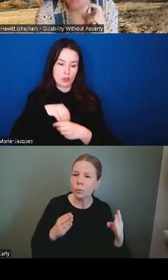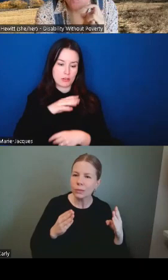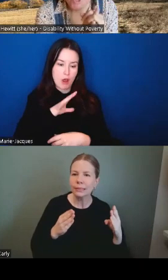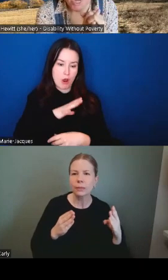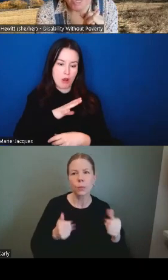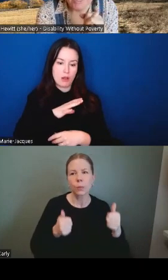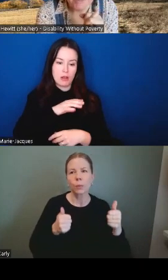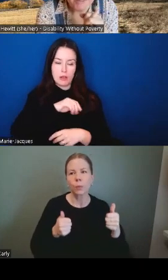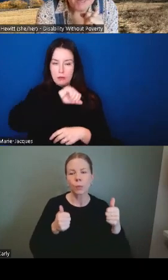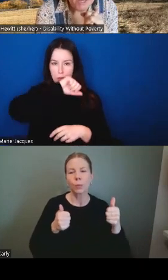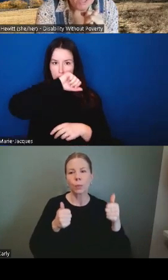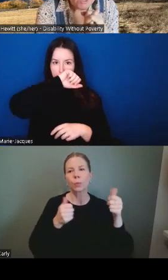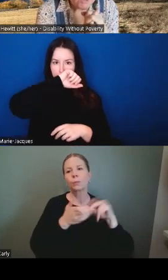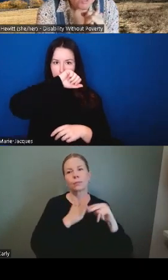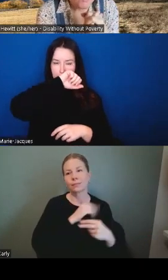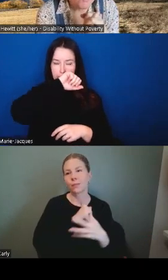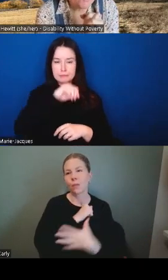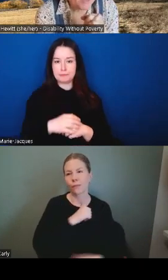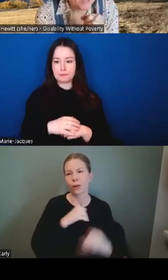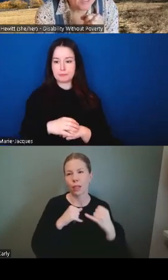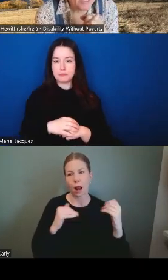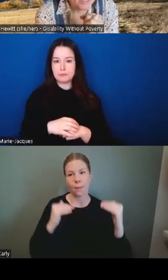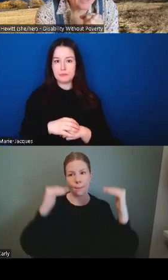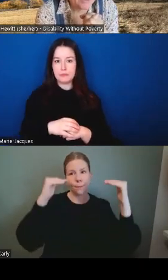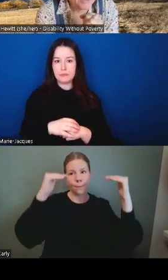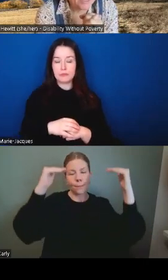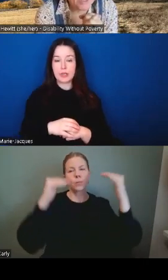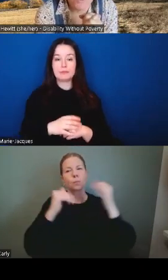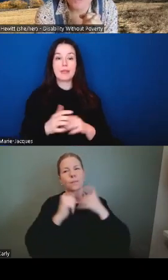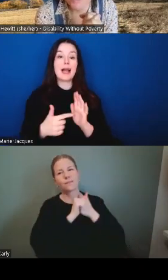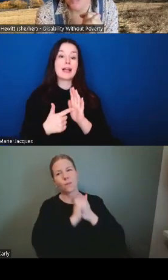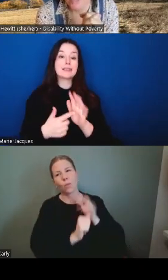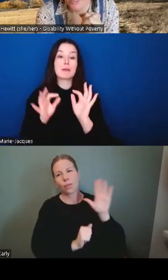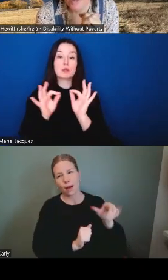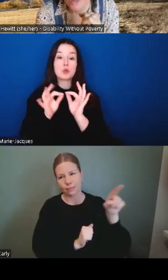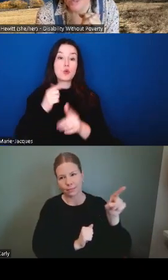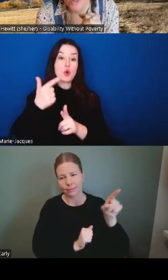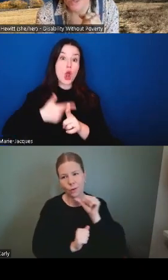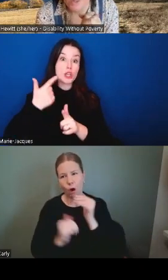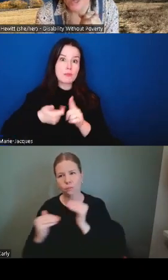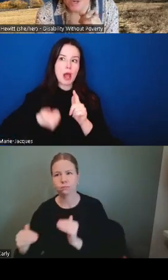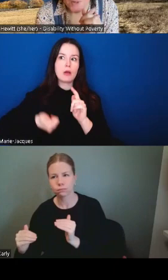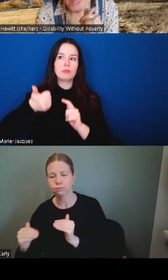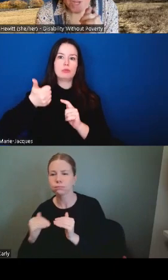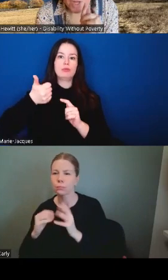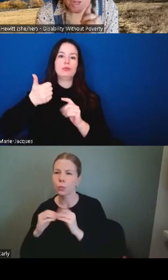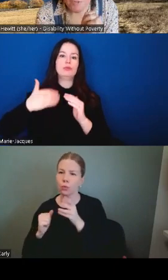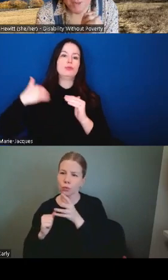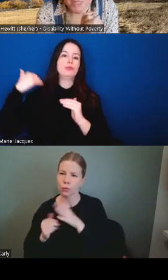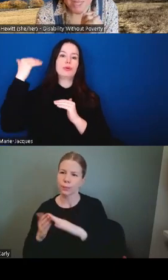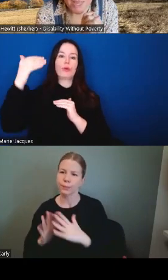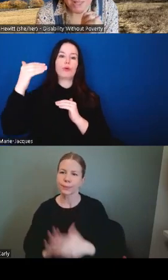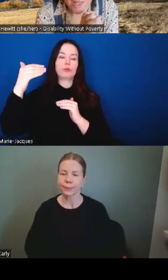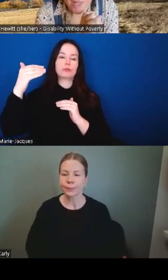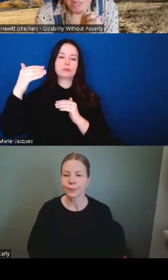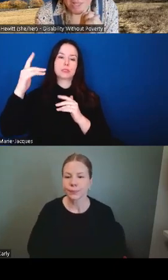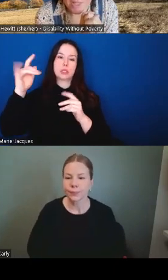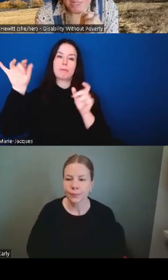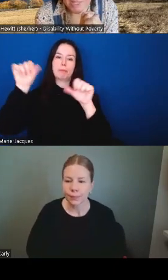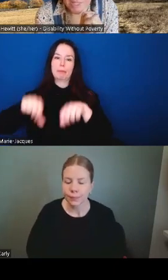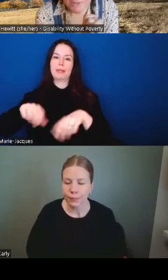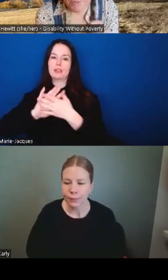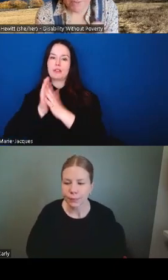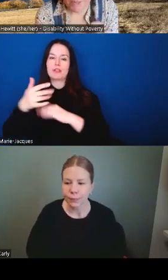poverty line so much higher so i i want to say to you all that you know i started off by saying